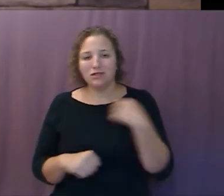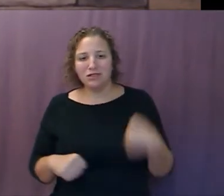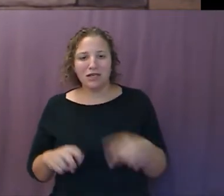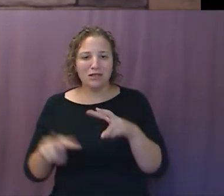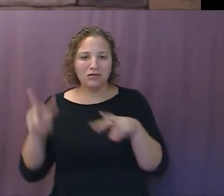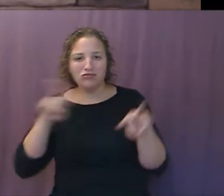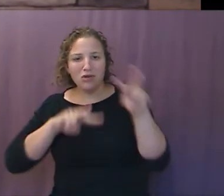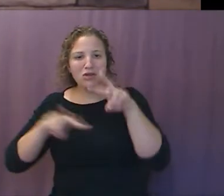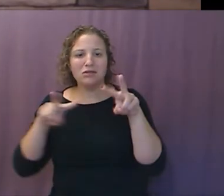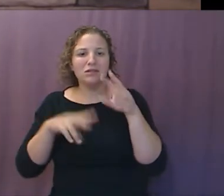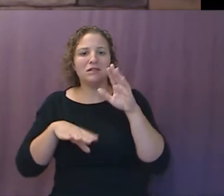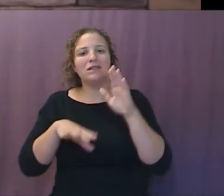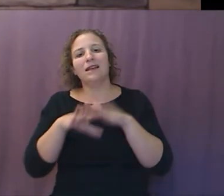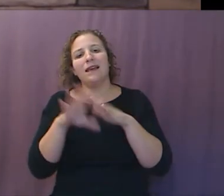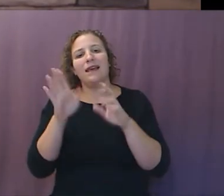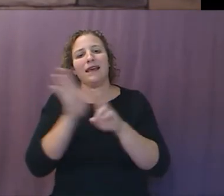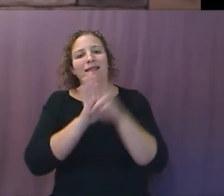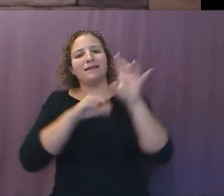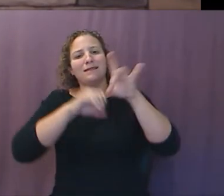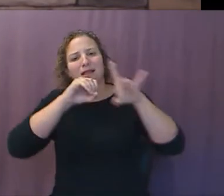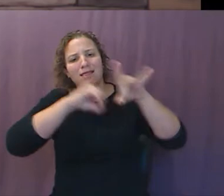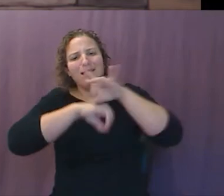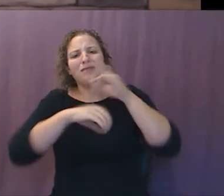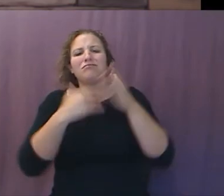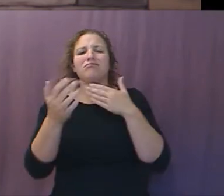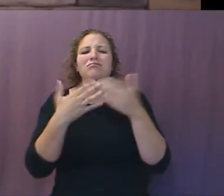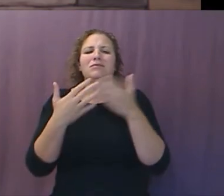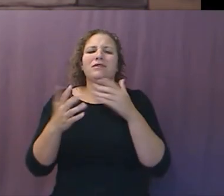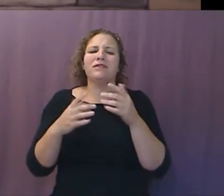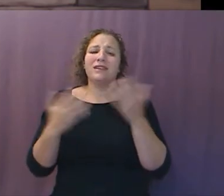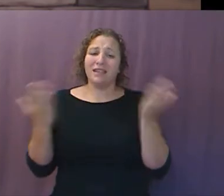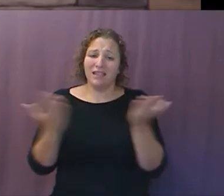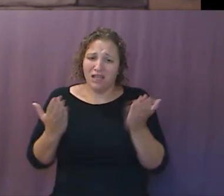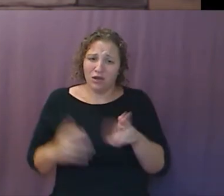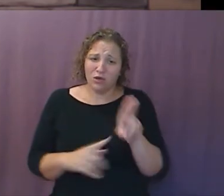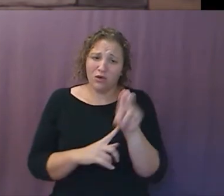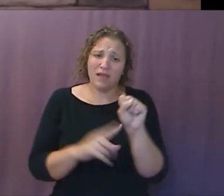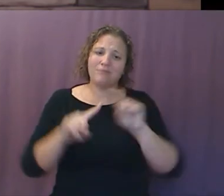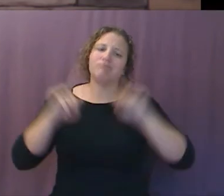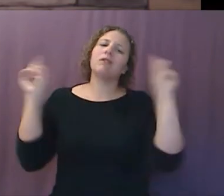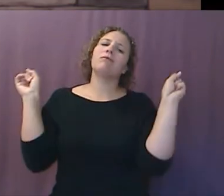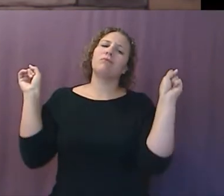world, that's fine, but things are different here in the U.S. All right, let me read you another article.